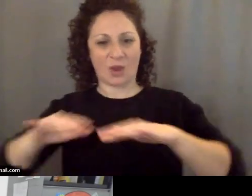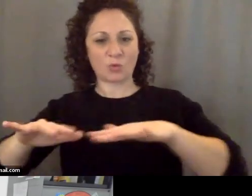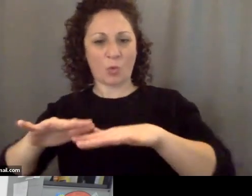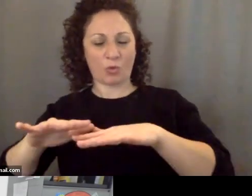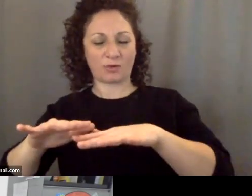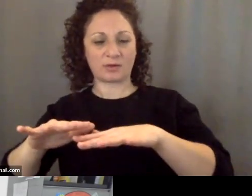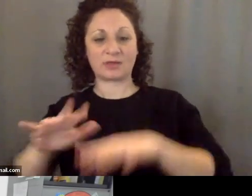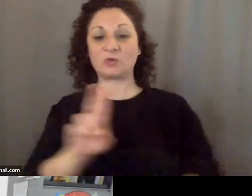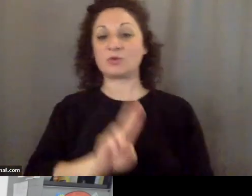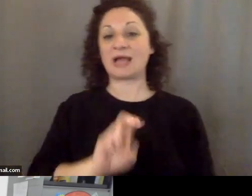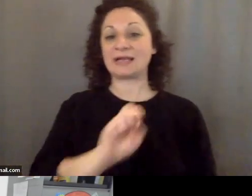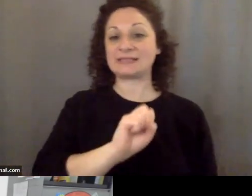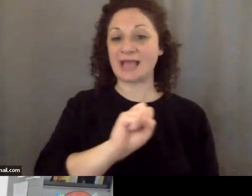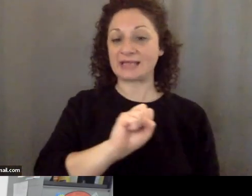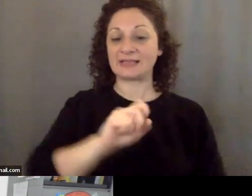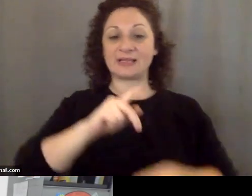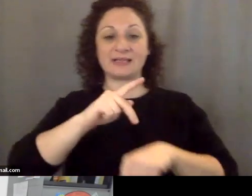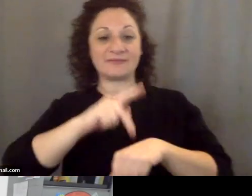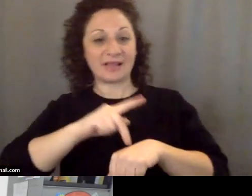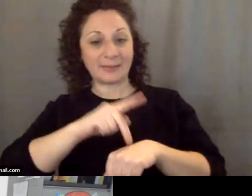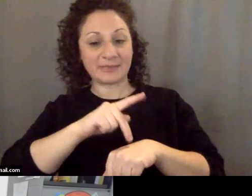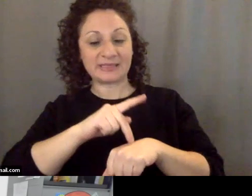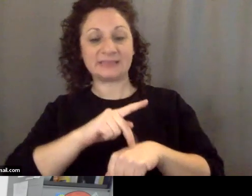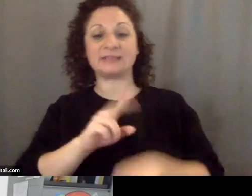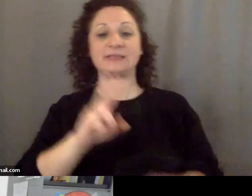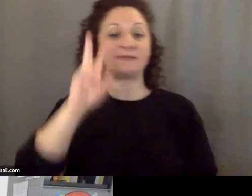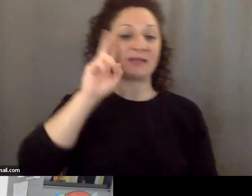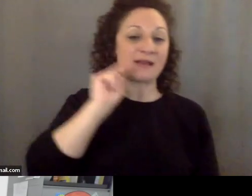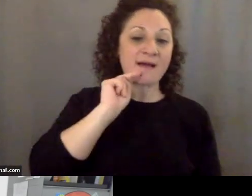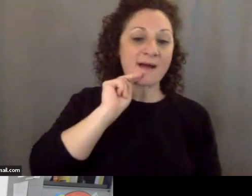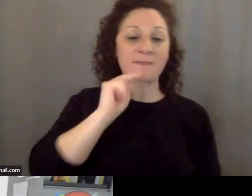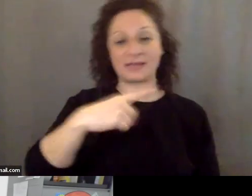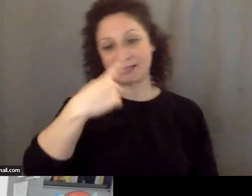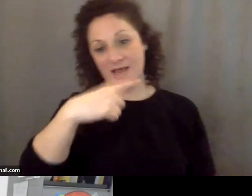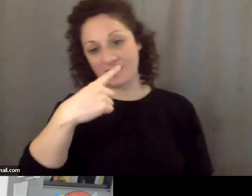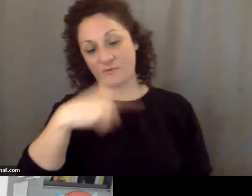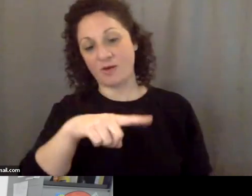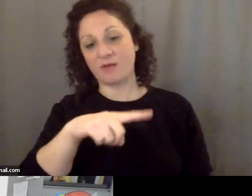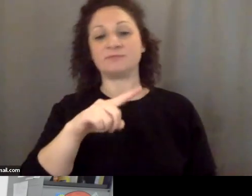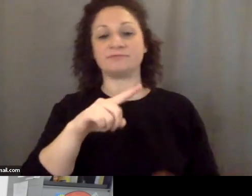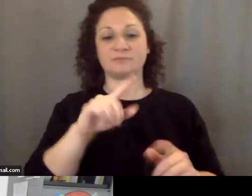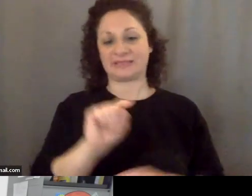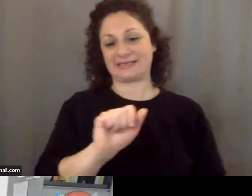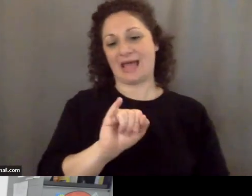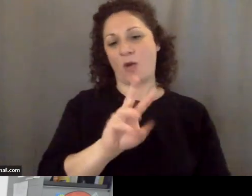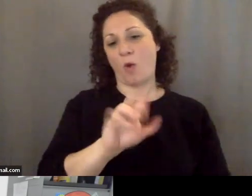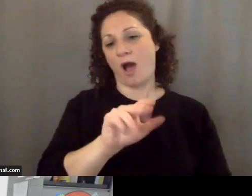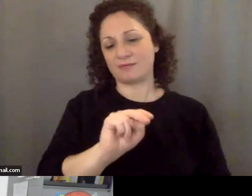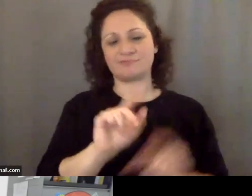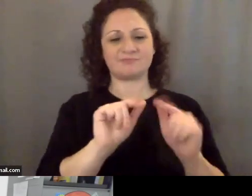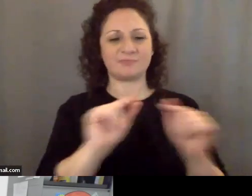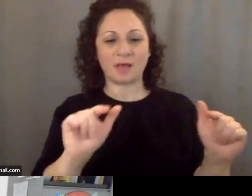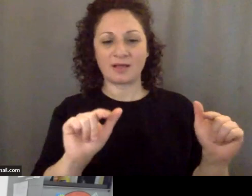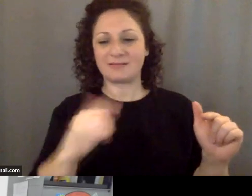States and the Philippines and Vietnam and Taiwan and a couple of other countries say, no, the